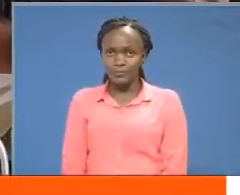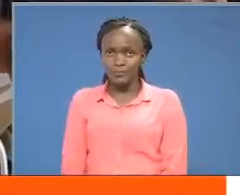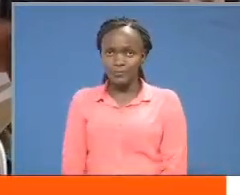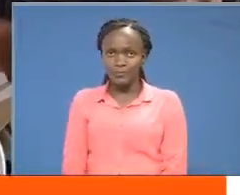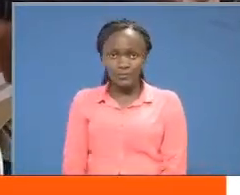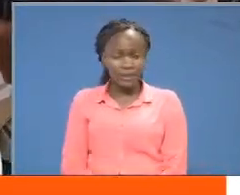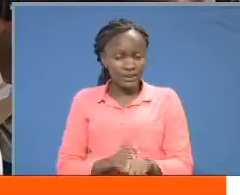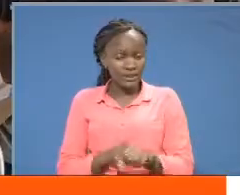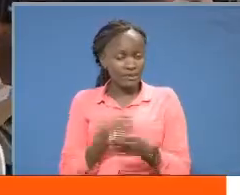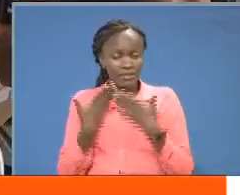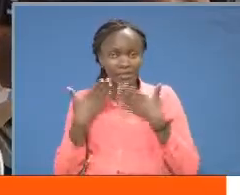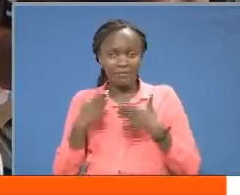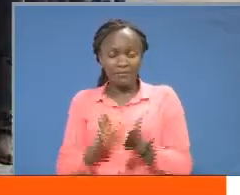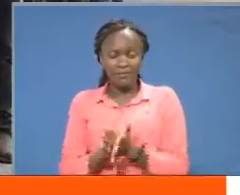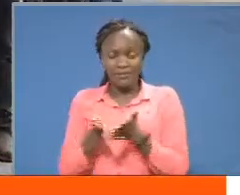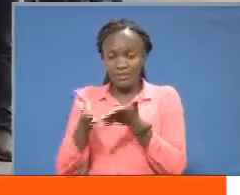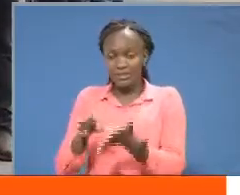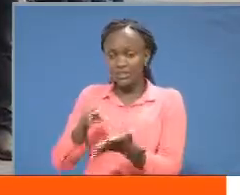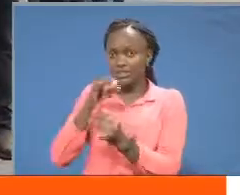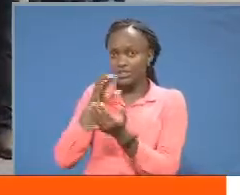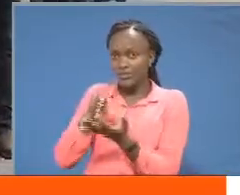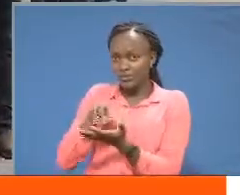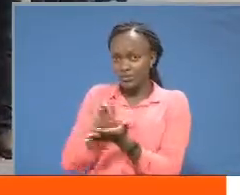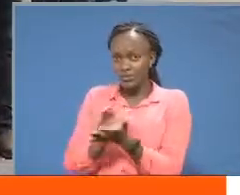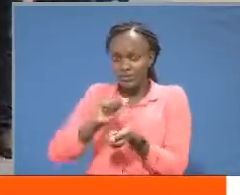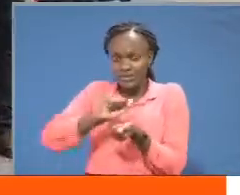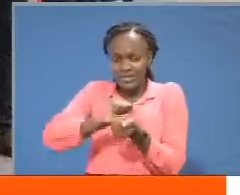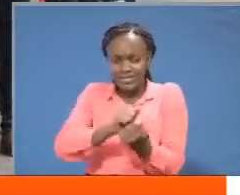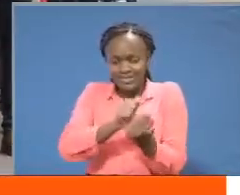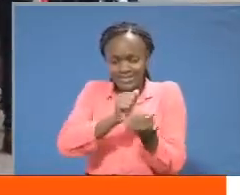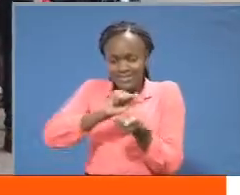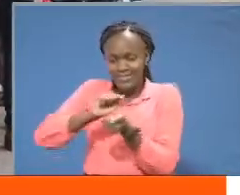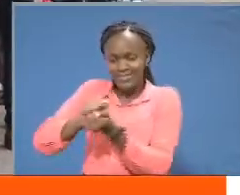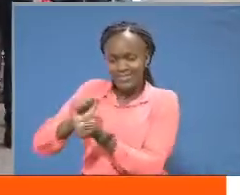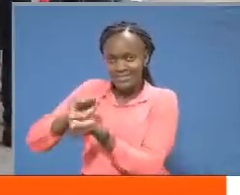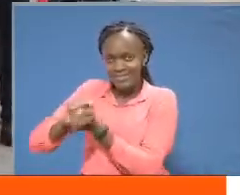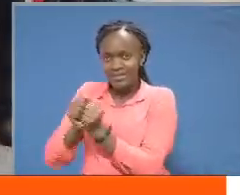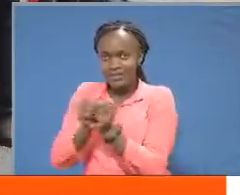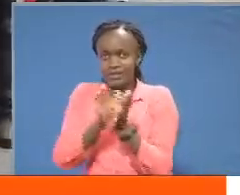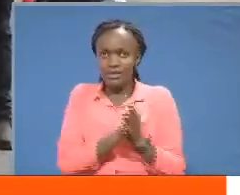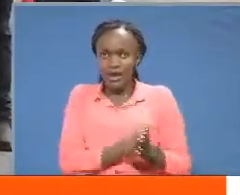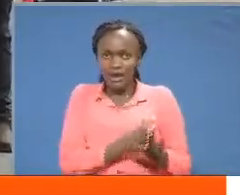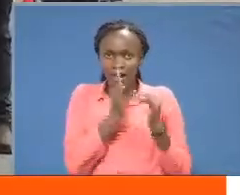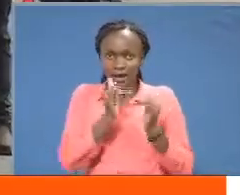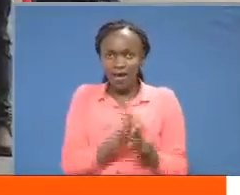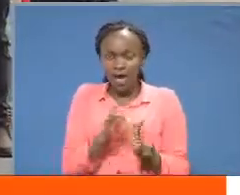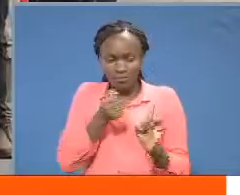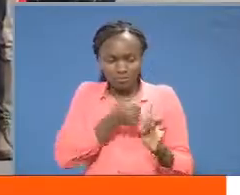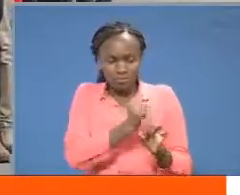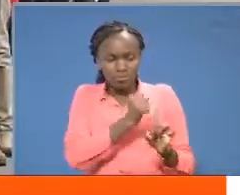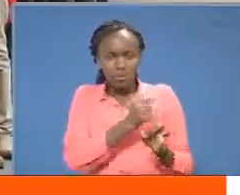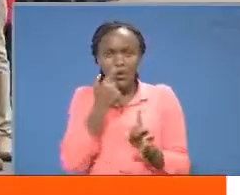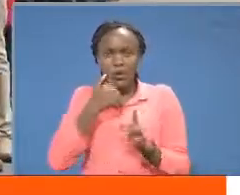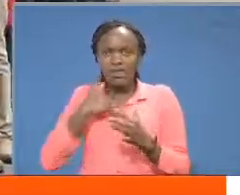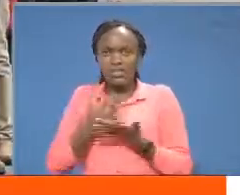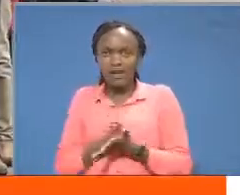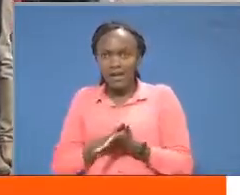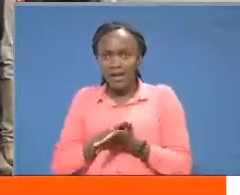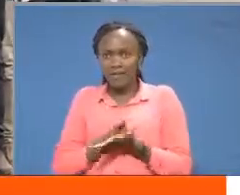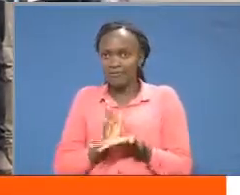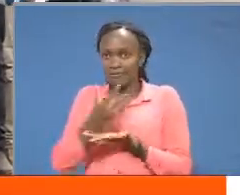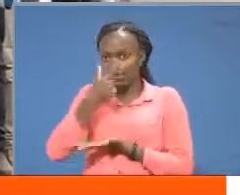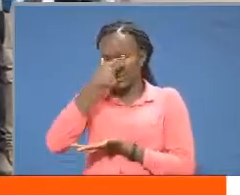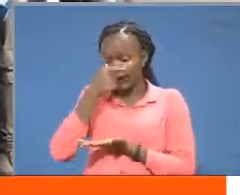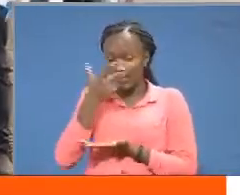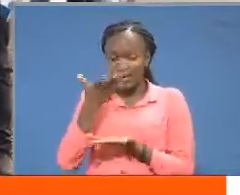as the time goes by the situation started changing for the better advocacy by the then students living with disability in the